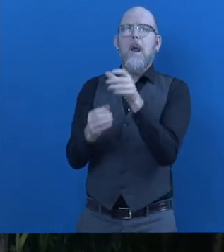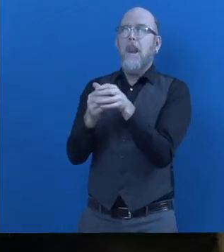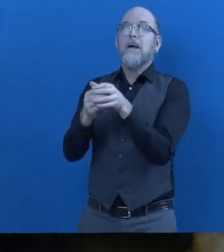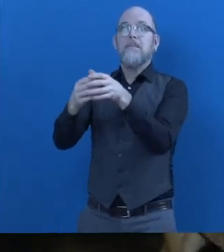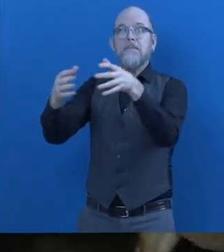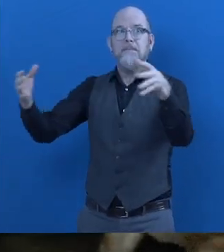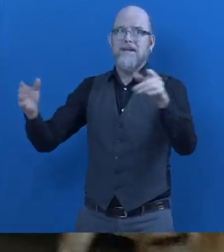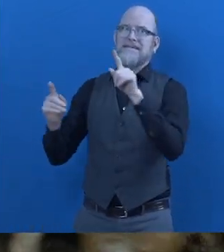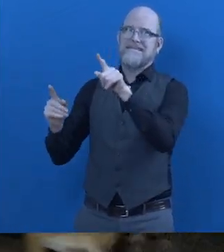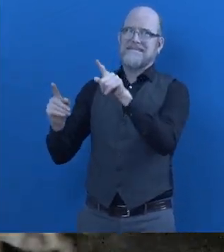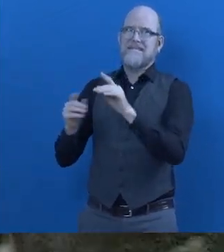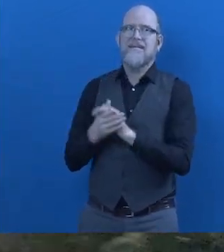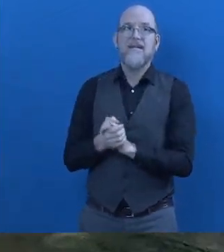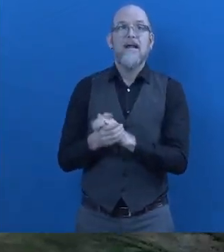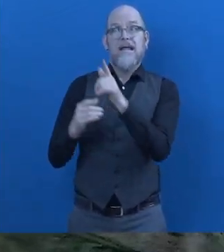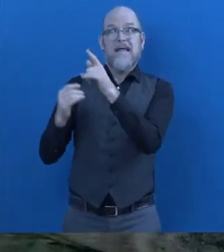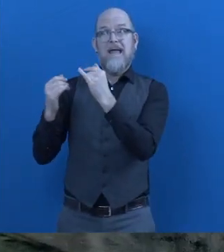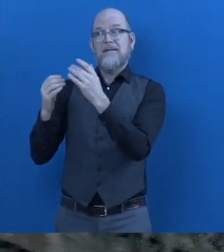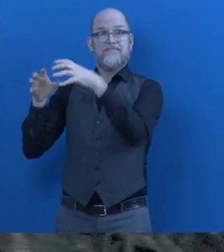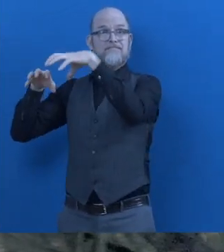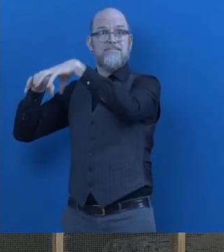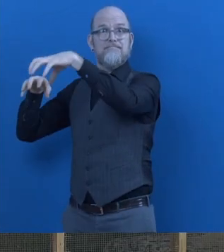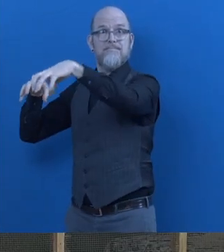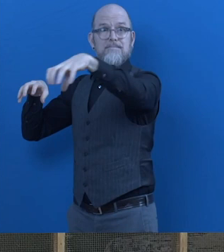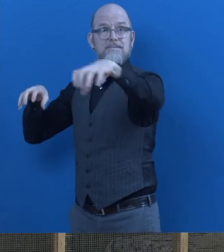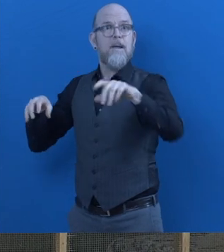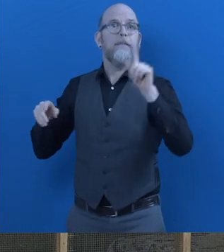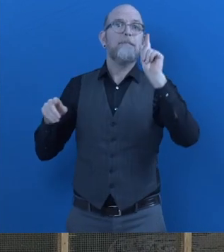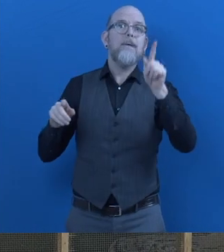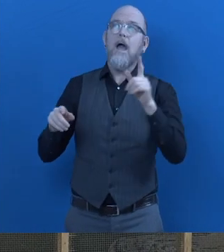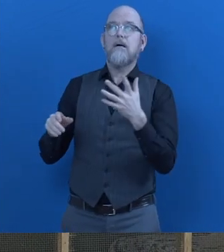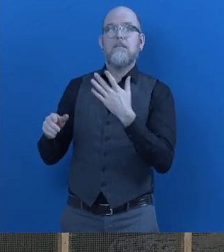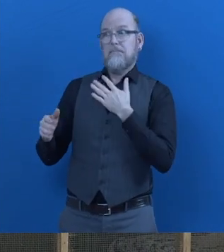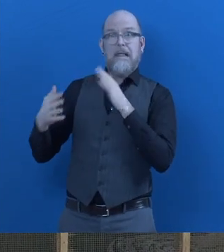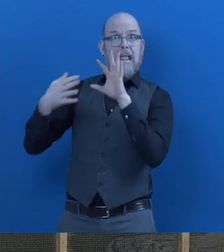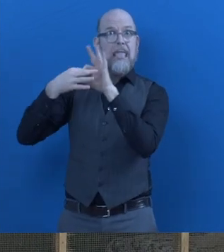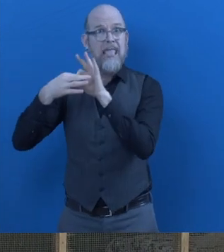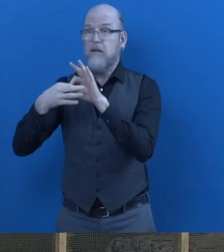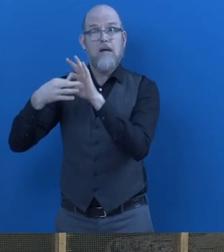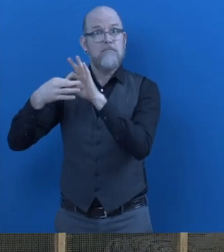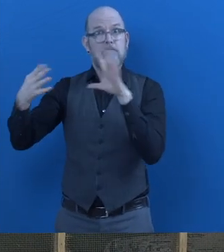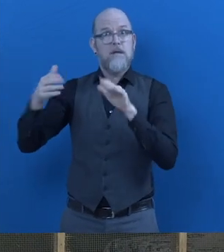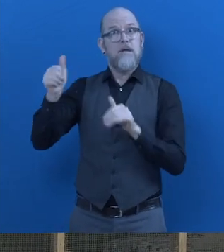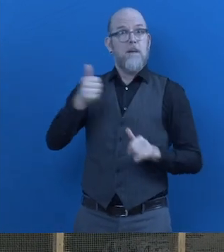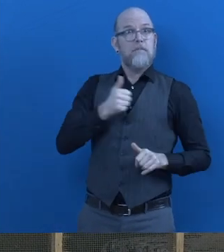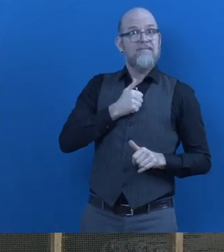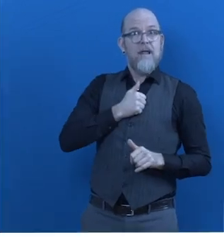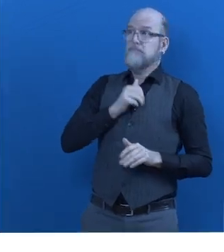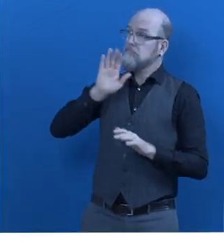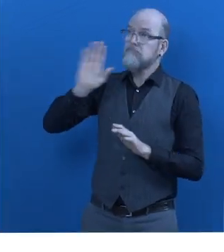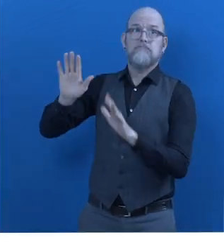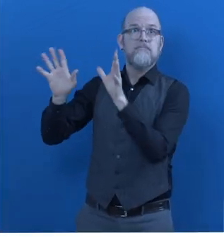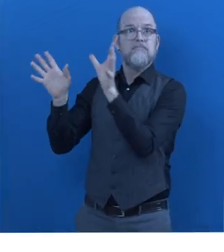organization these institutions are formed by them for them and owned by them this is our innovation